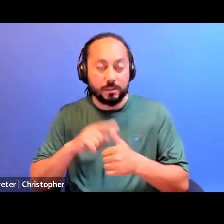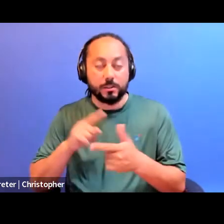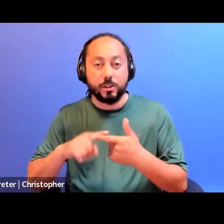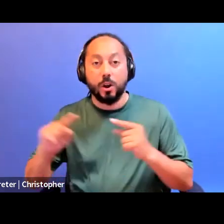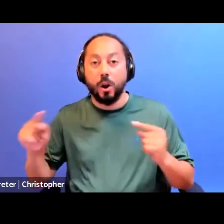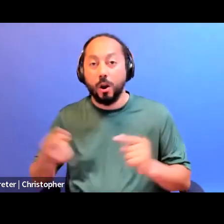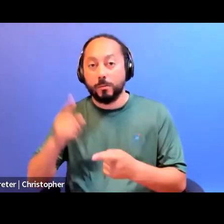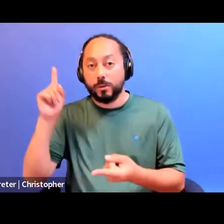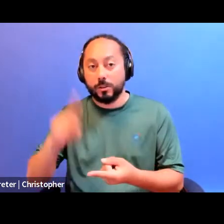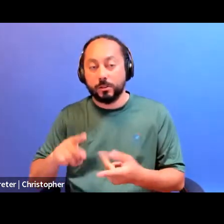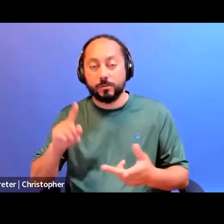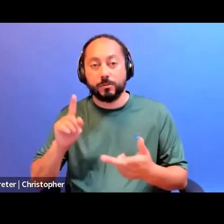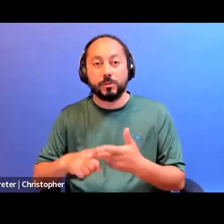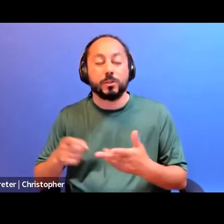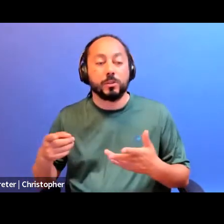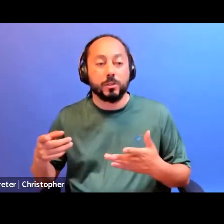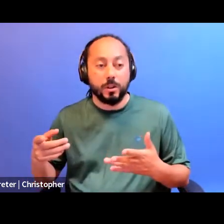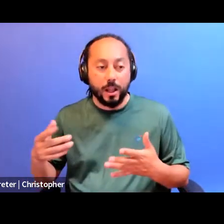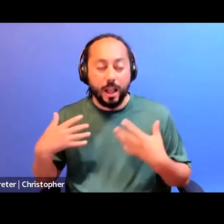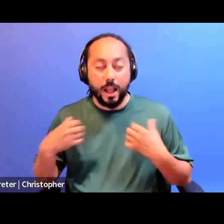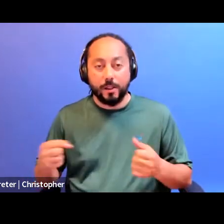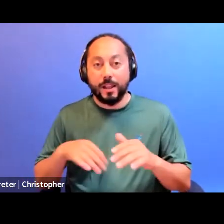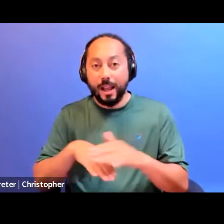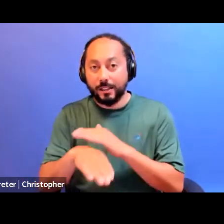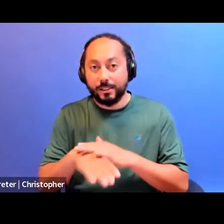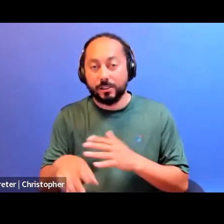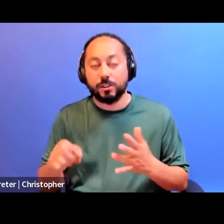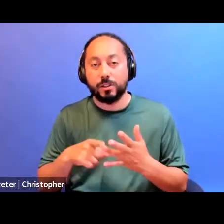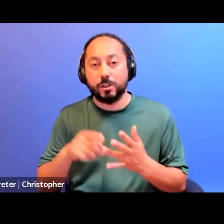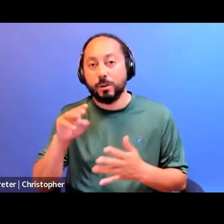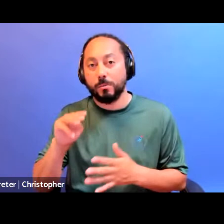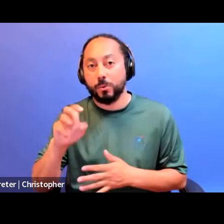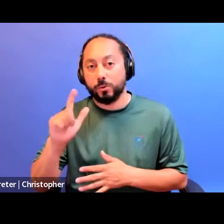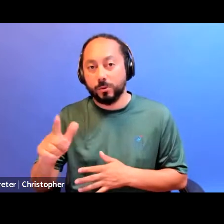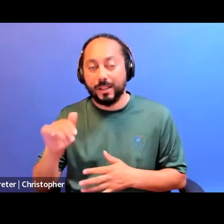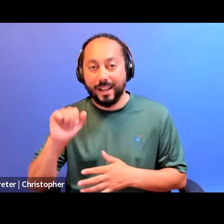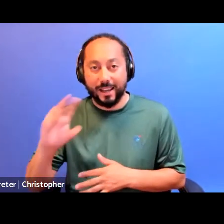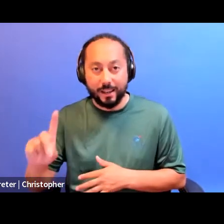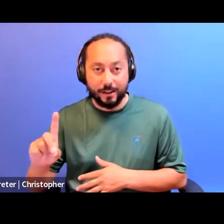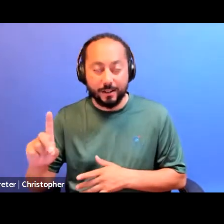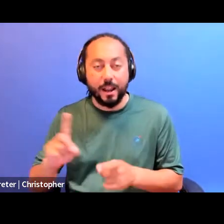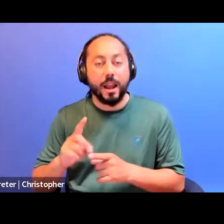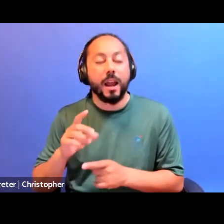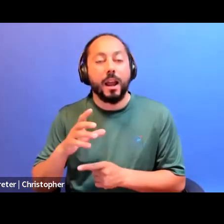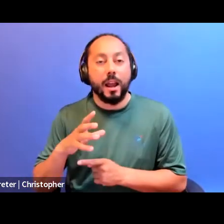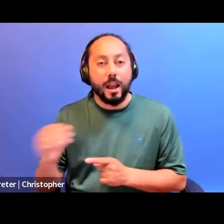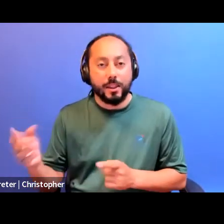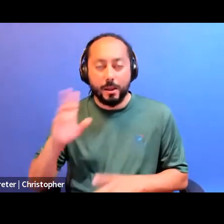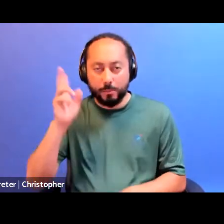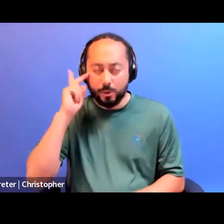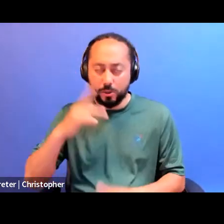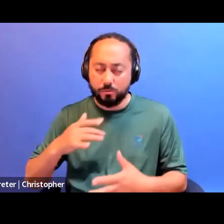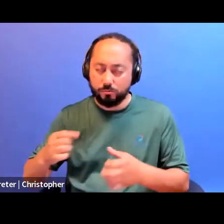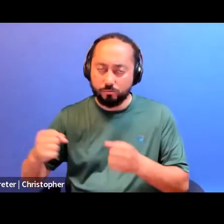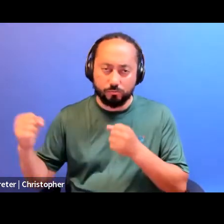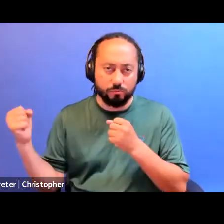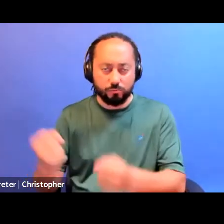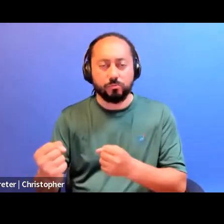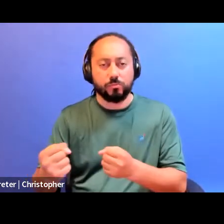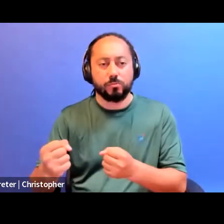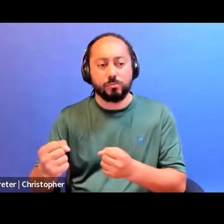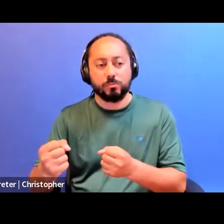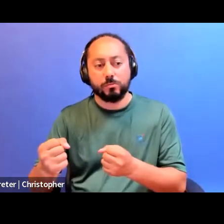encampment health access, and mutual aid have cultivated politically sharp abolitionist politics, challenging